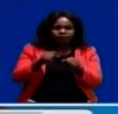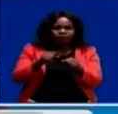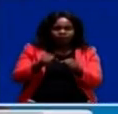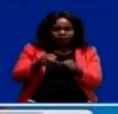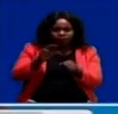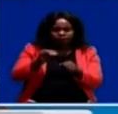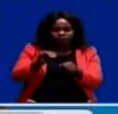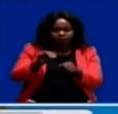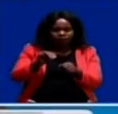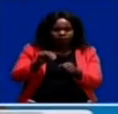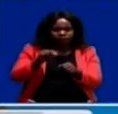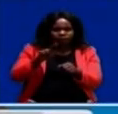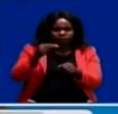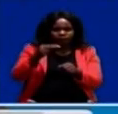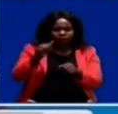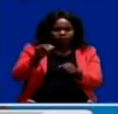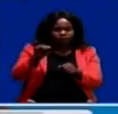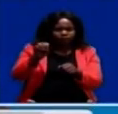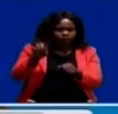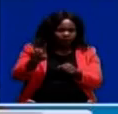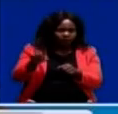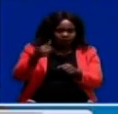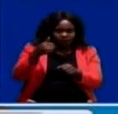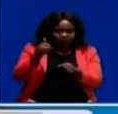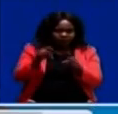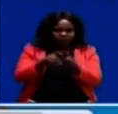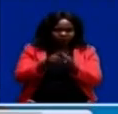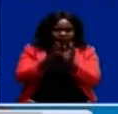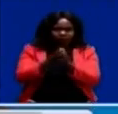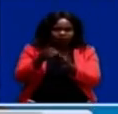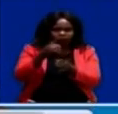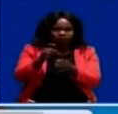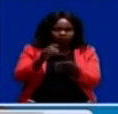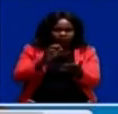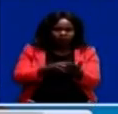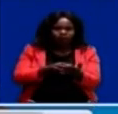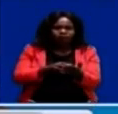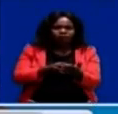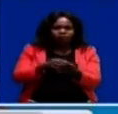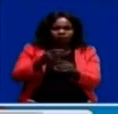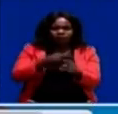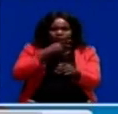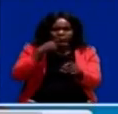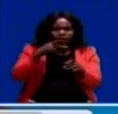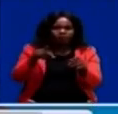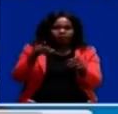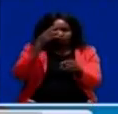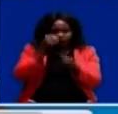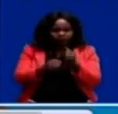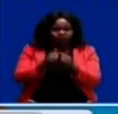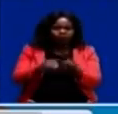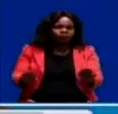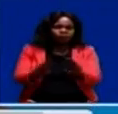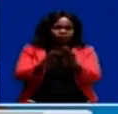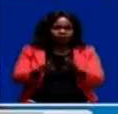bin Hammam. FIFA had also imposed a 100,000 Swiss francs fine on Kalusha as a result of the ban.